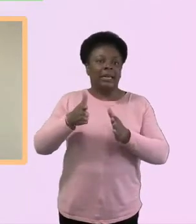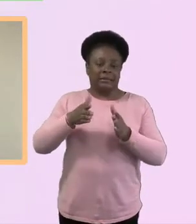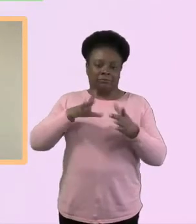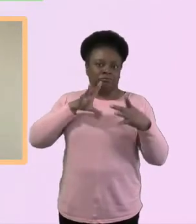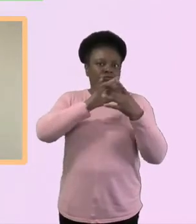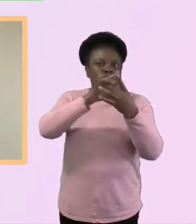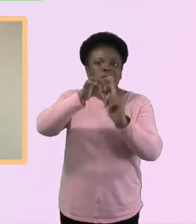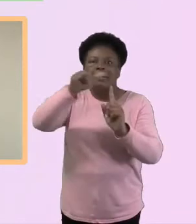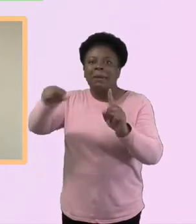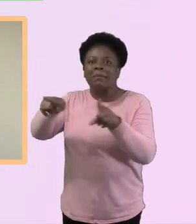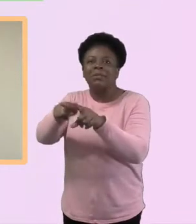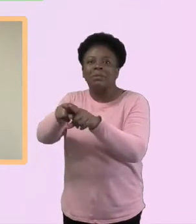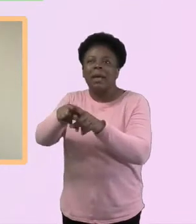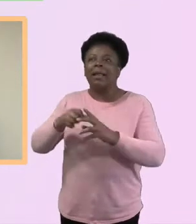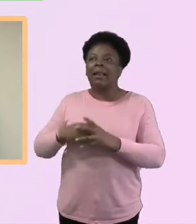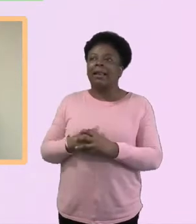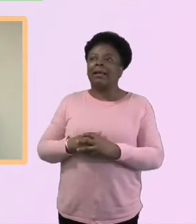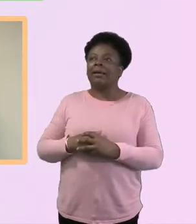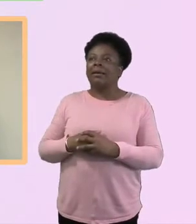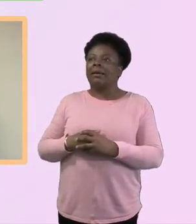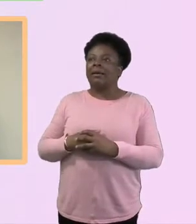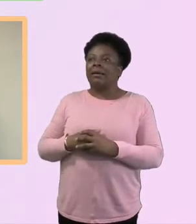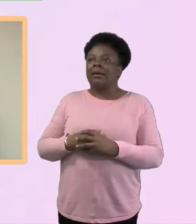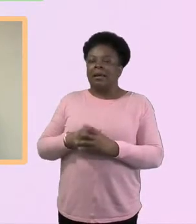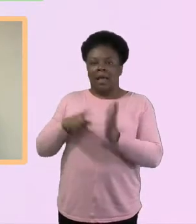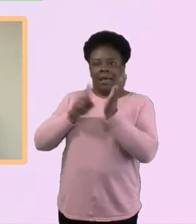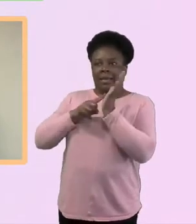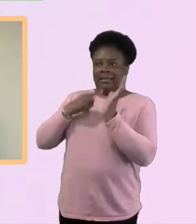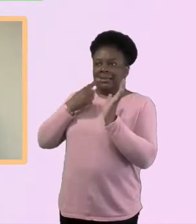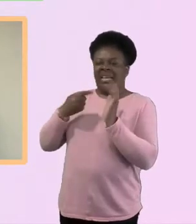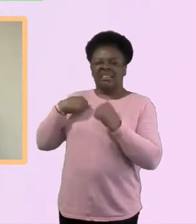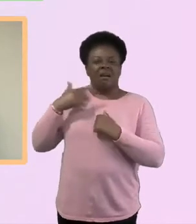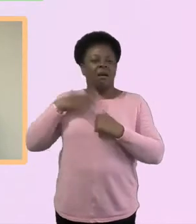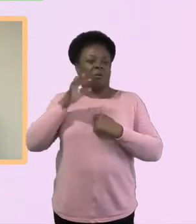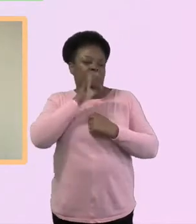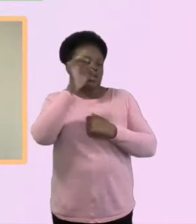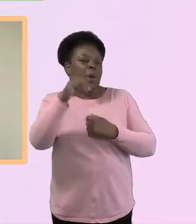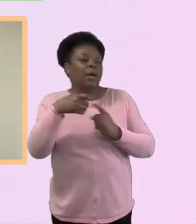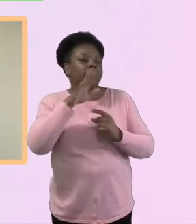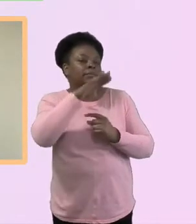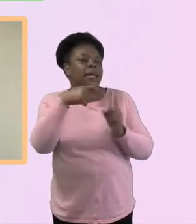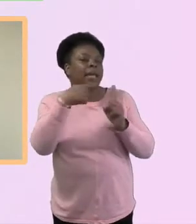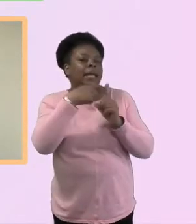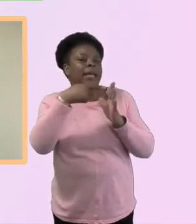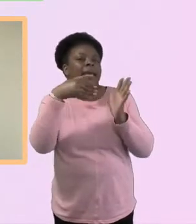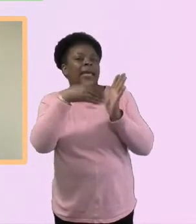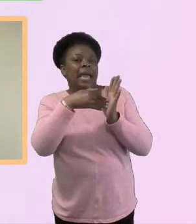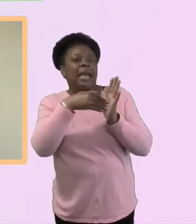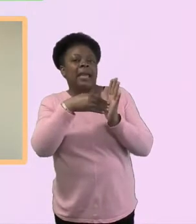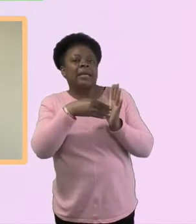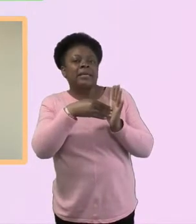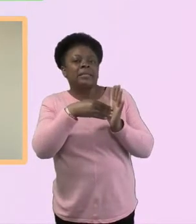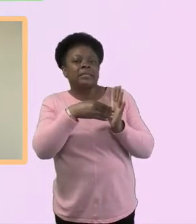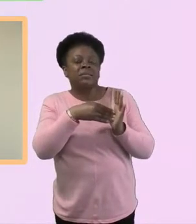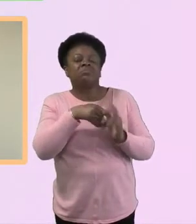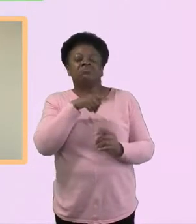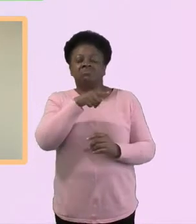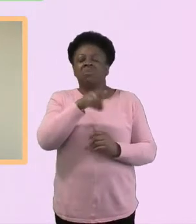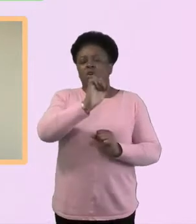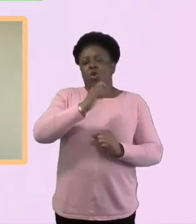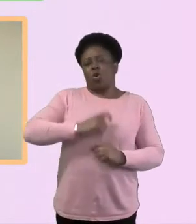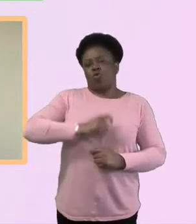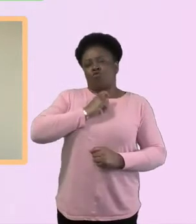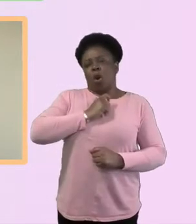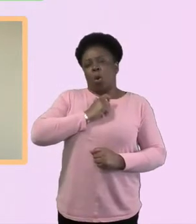Can I just ask Kez something and everyone feel free, but I know Kez, you mentioned earlier that you've just given up one of your roles